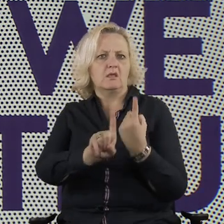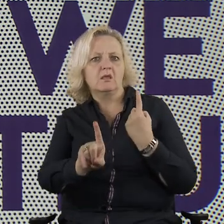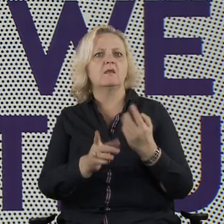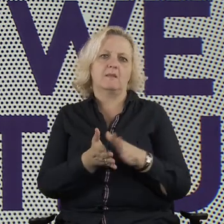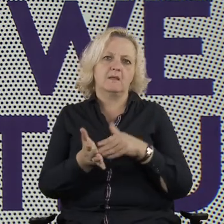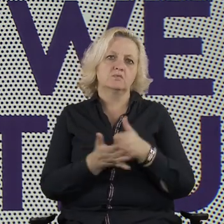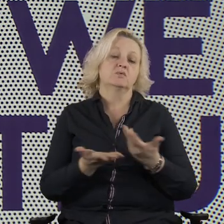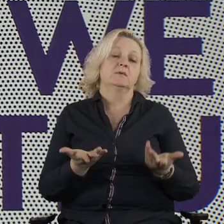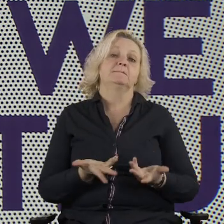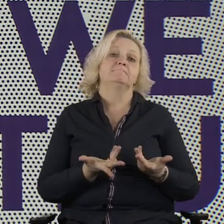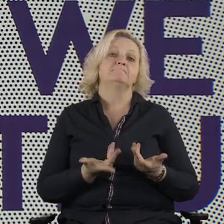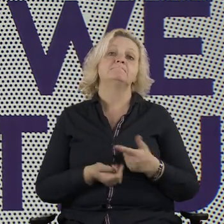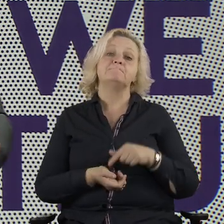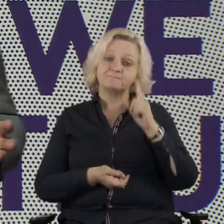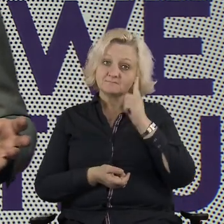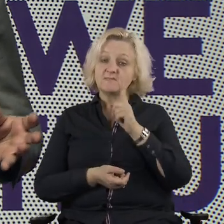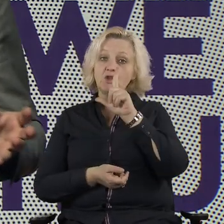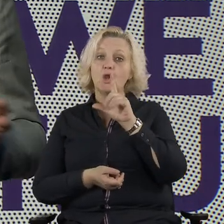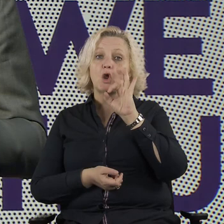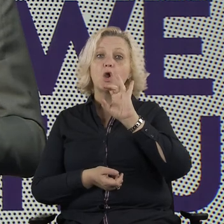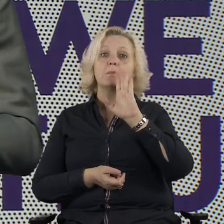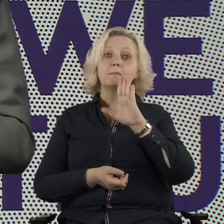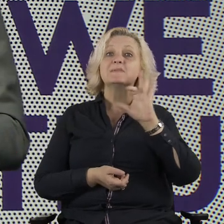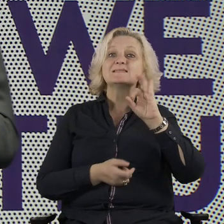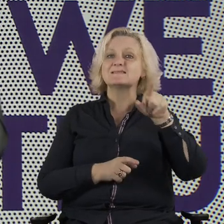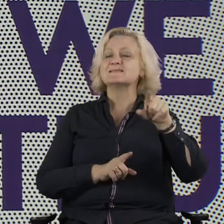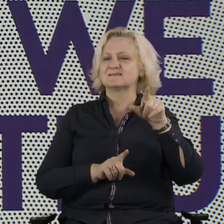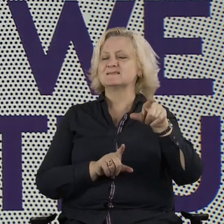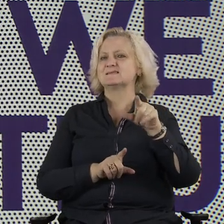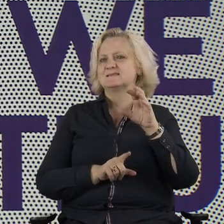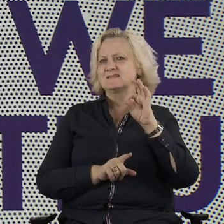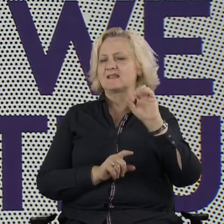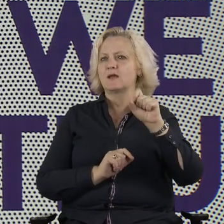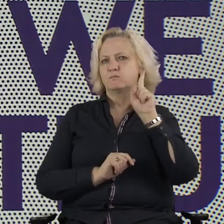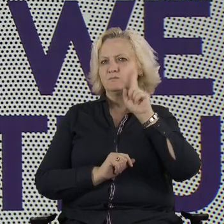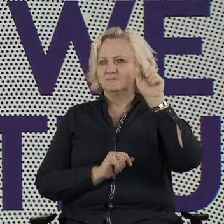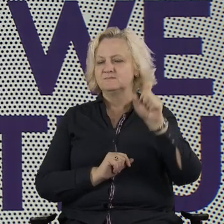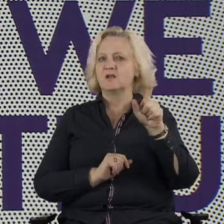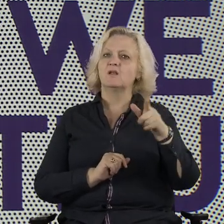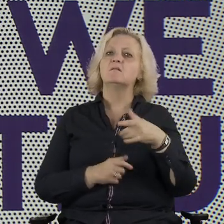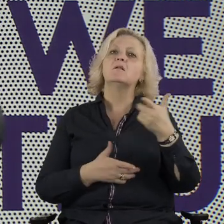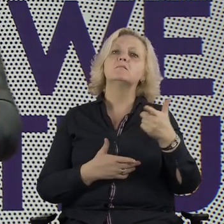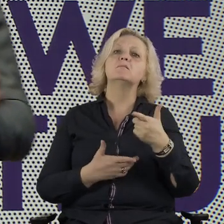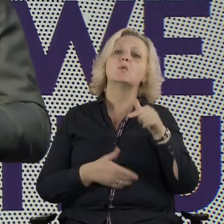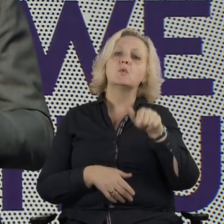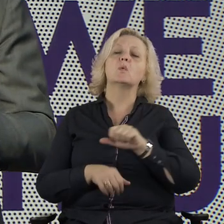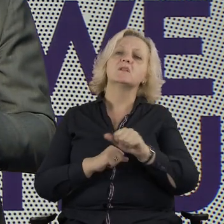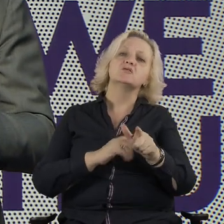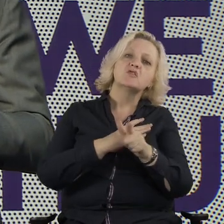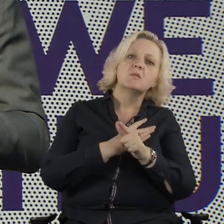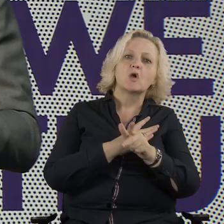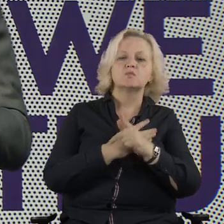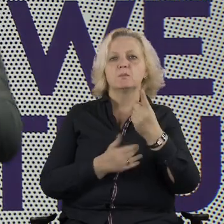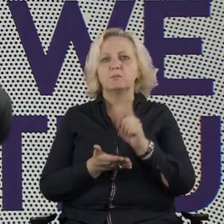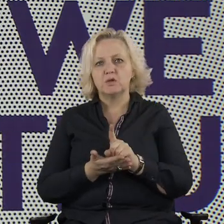act of lobbying takes seven to eight minutes. This is the amount of time you need